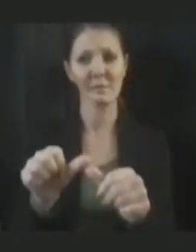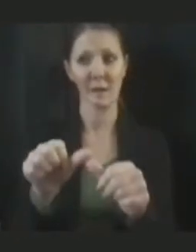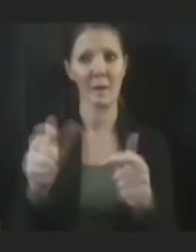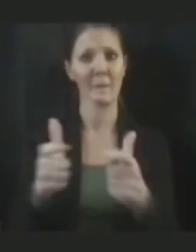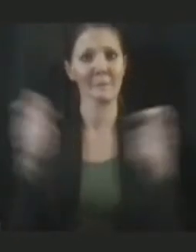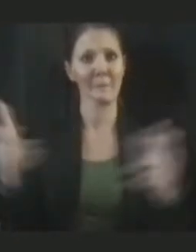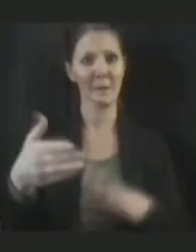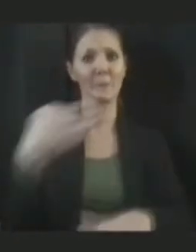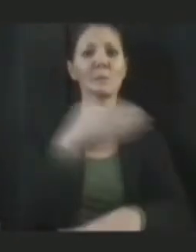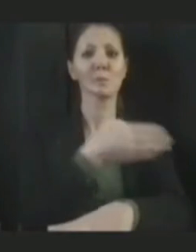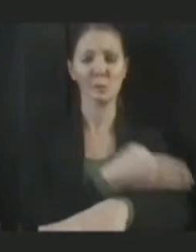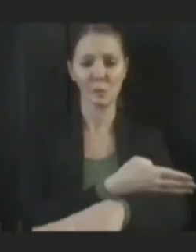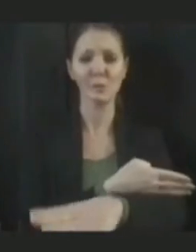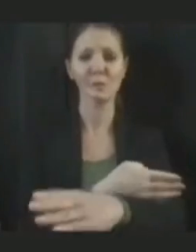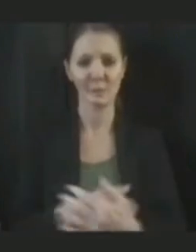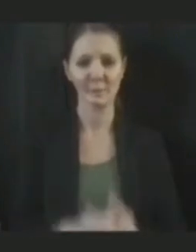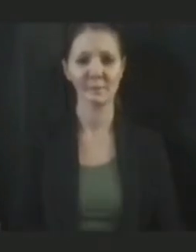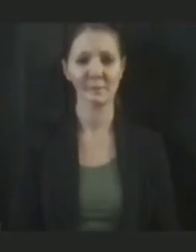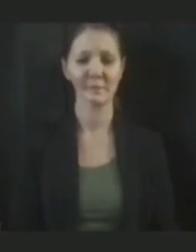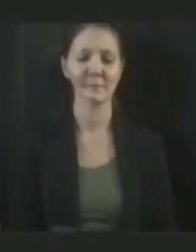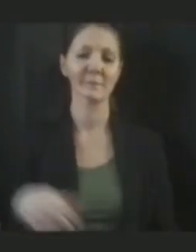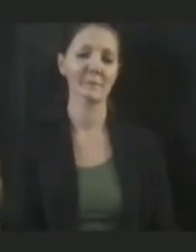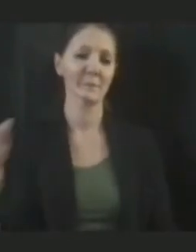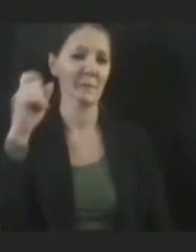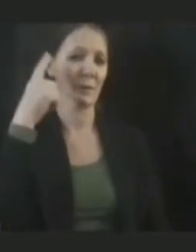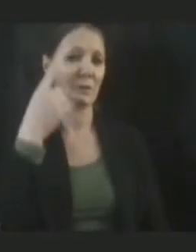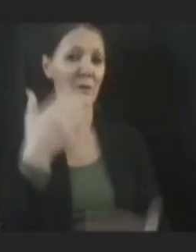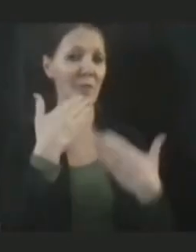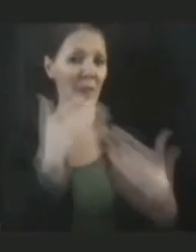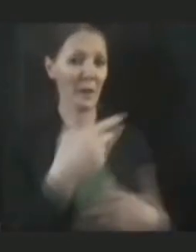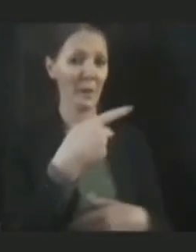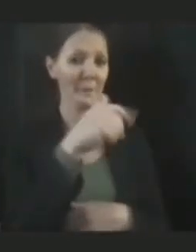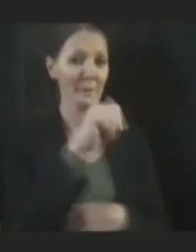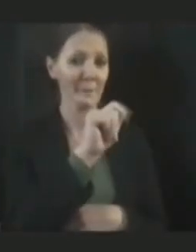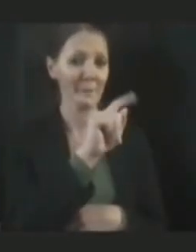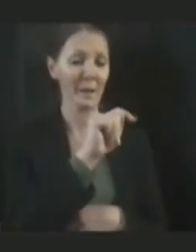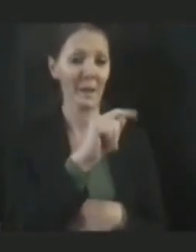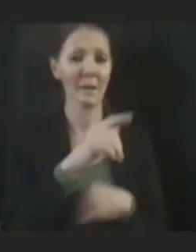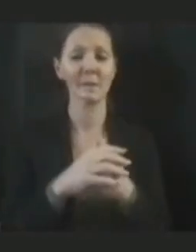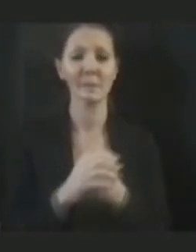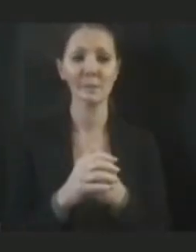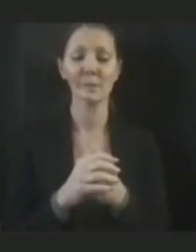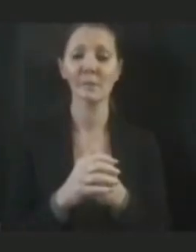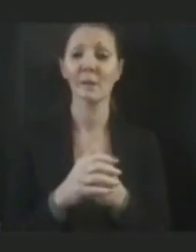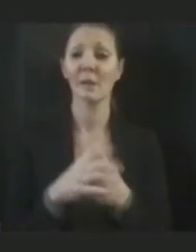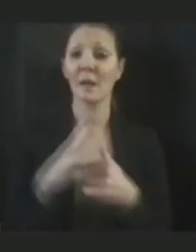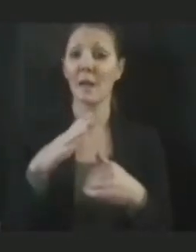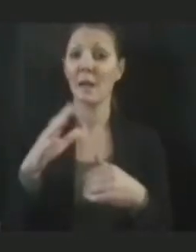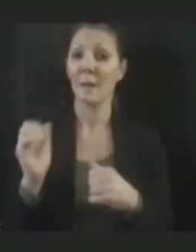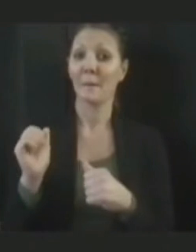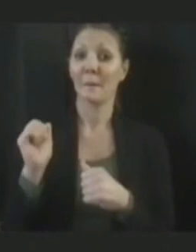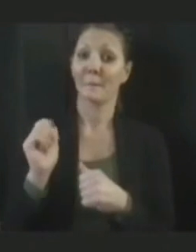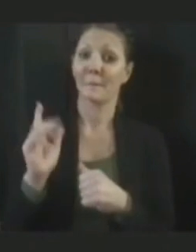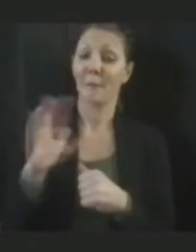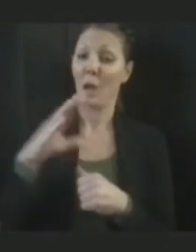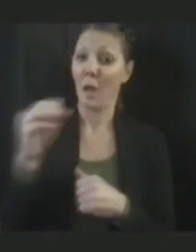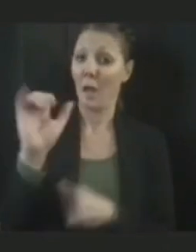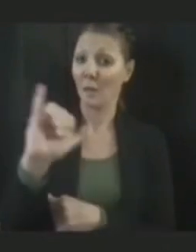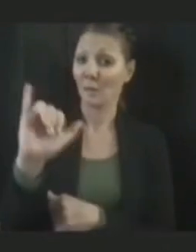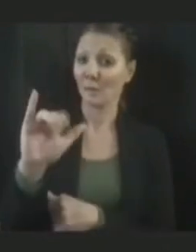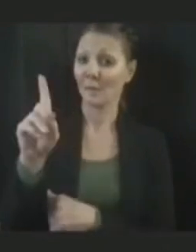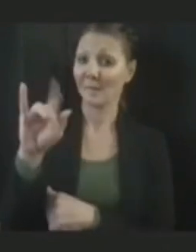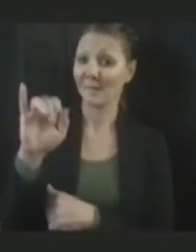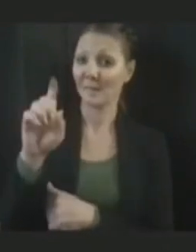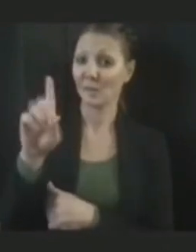difference. Thank you, Pat. And batting cleanup and backed by popular demand is Deirdre Gifford, our Commissioner